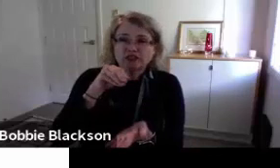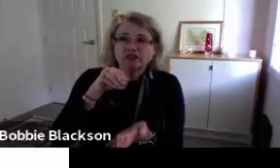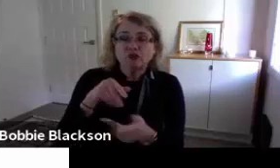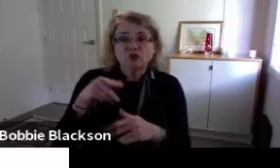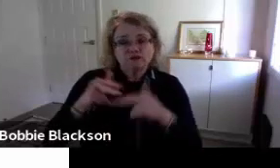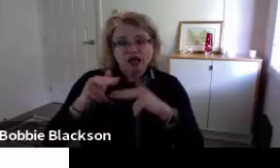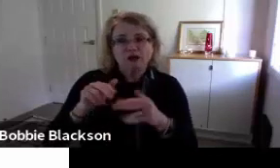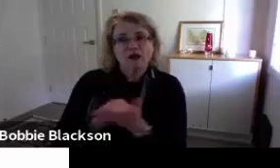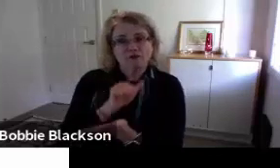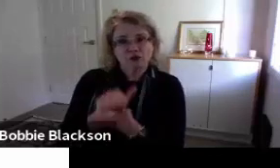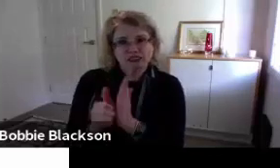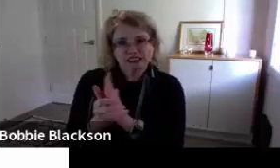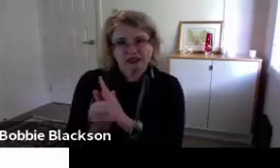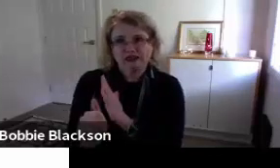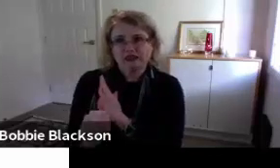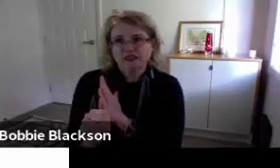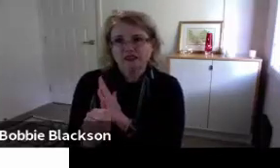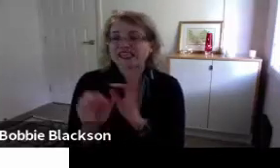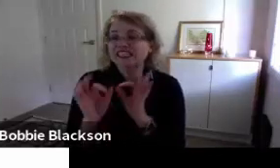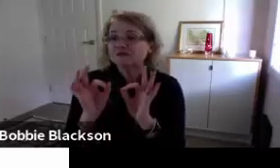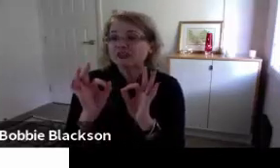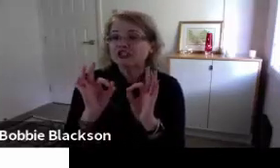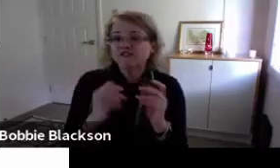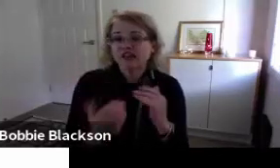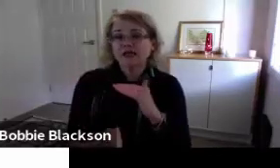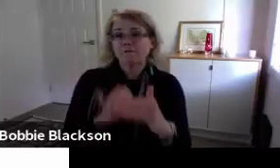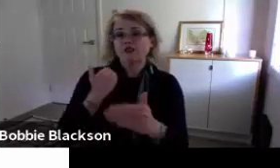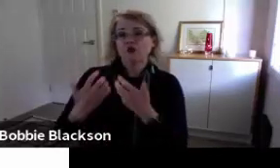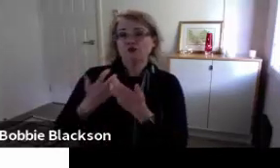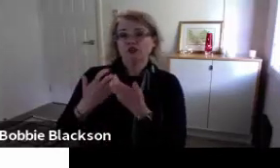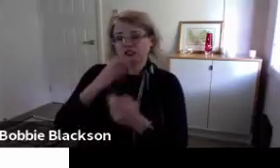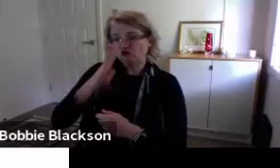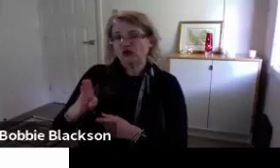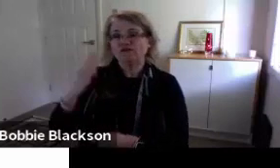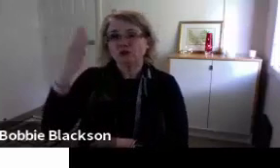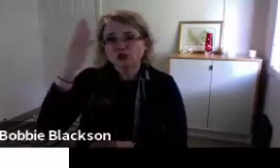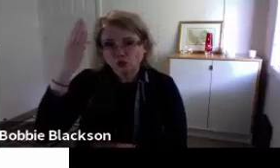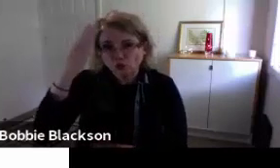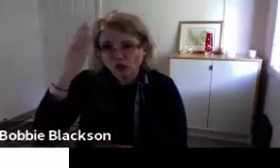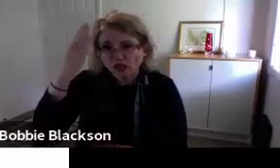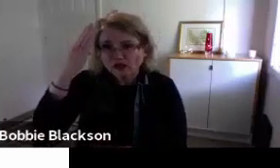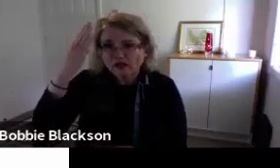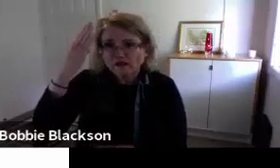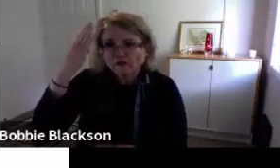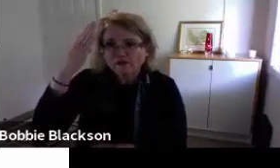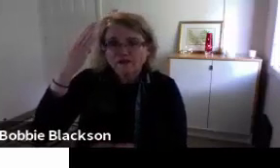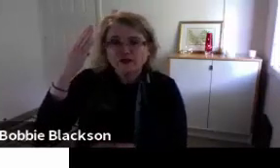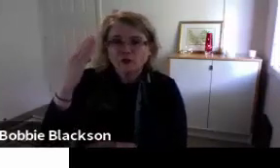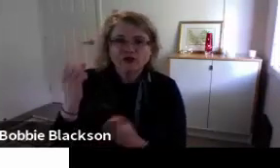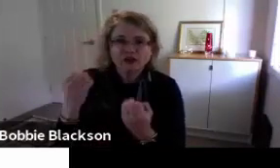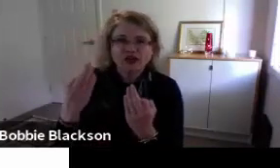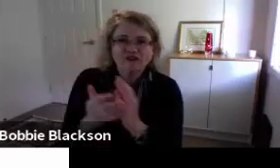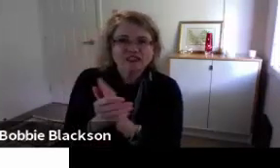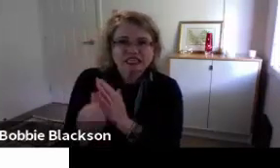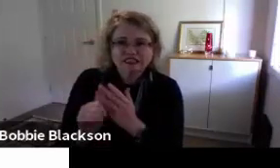Also, I am helping students to develop the appropriate skills, especially students